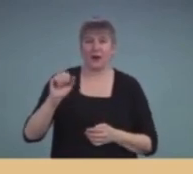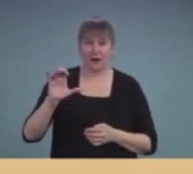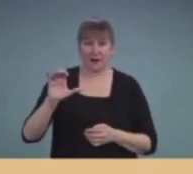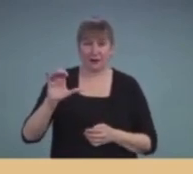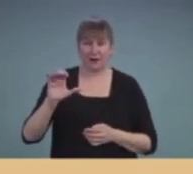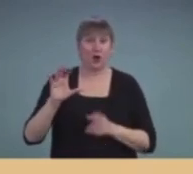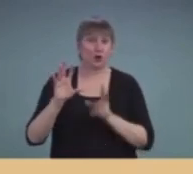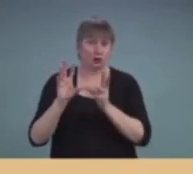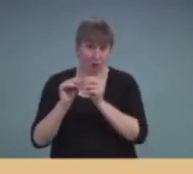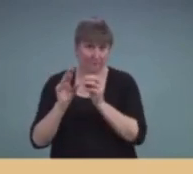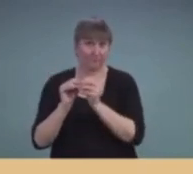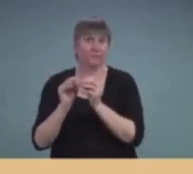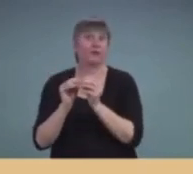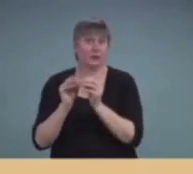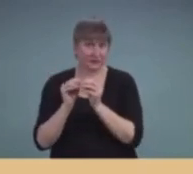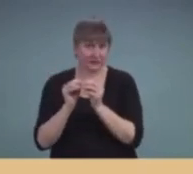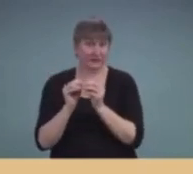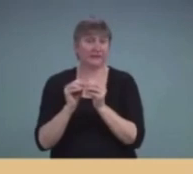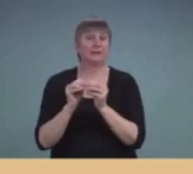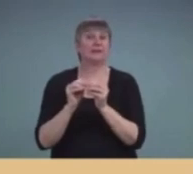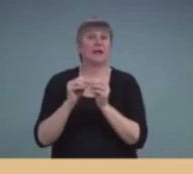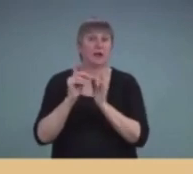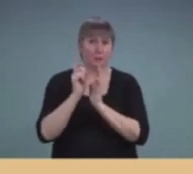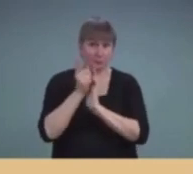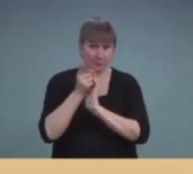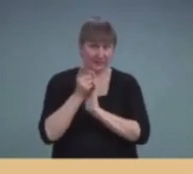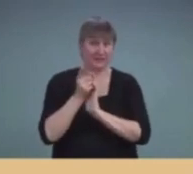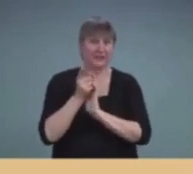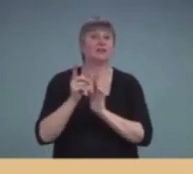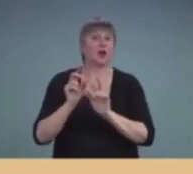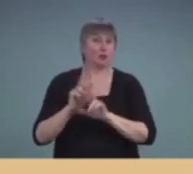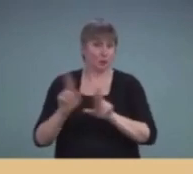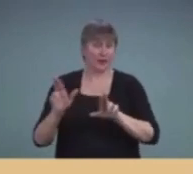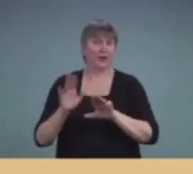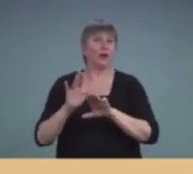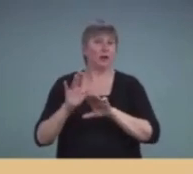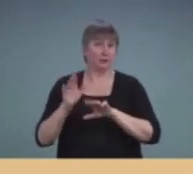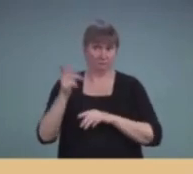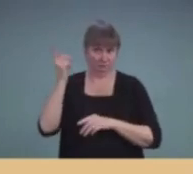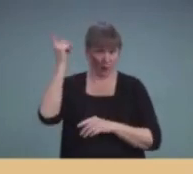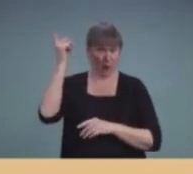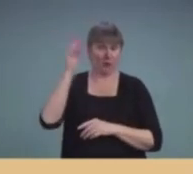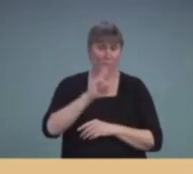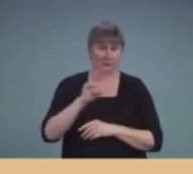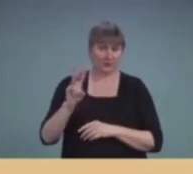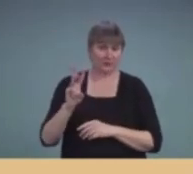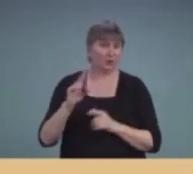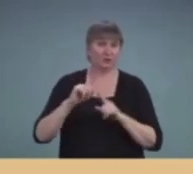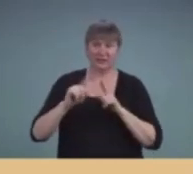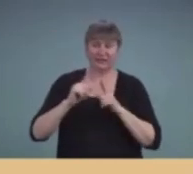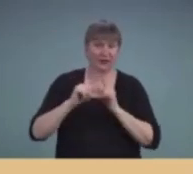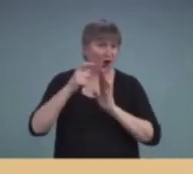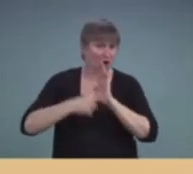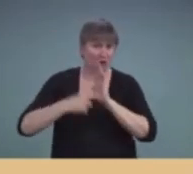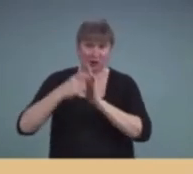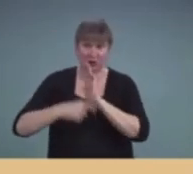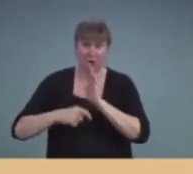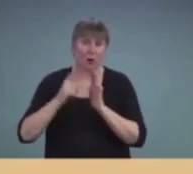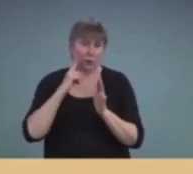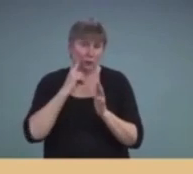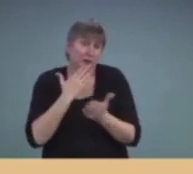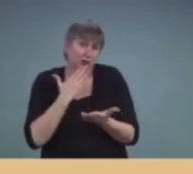available online on the Phonak website, and all of those articles would be good